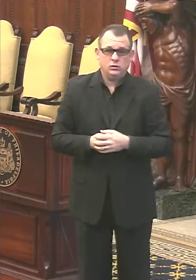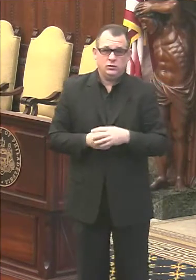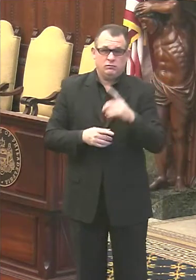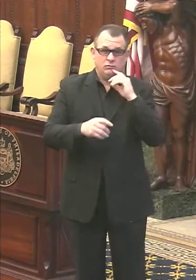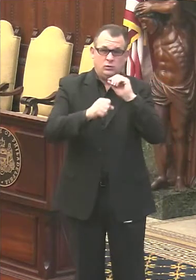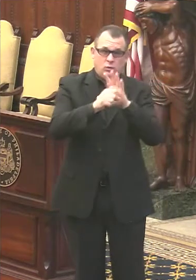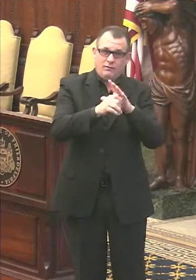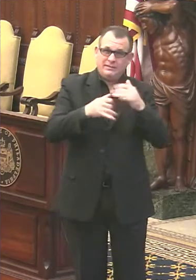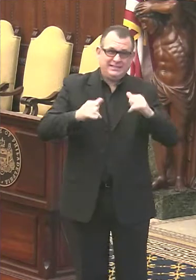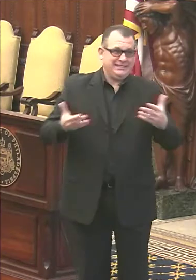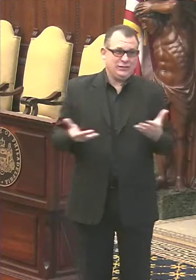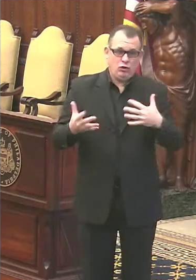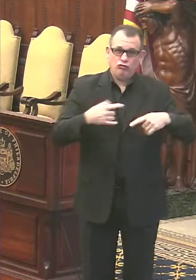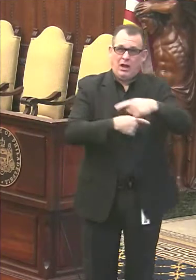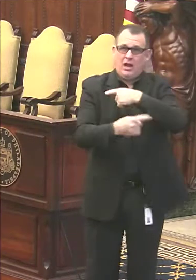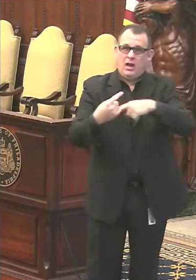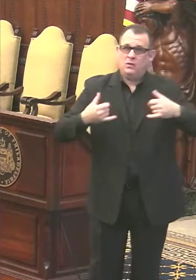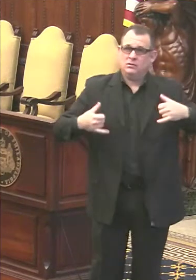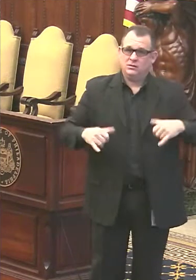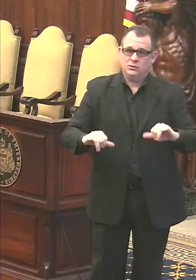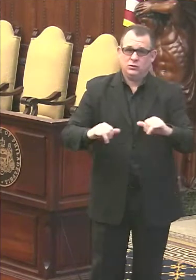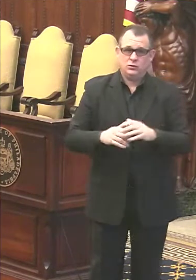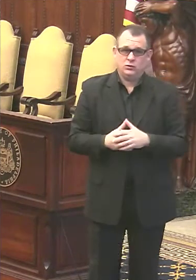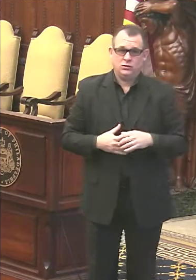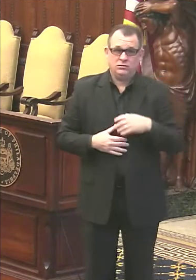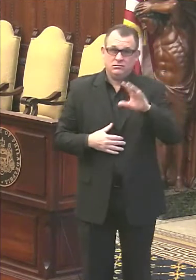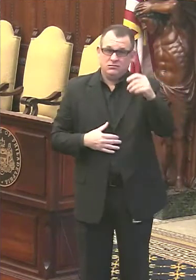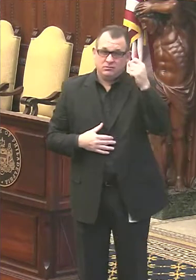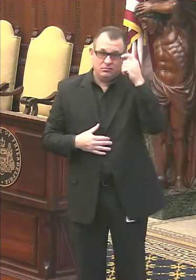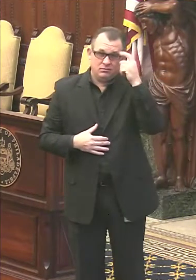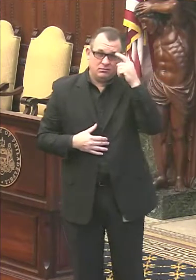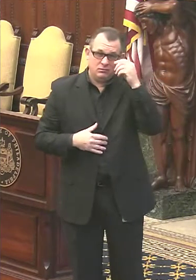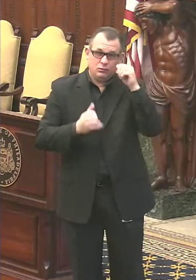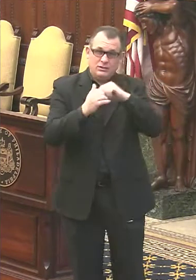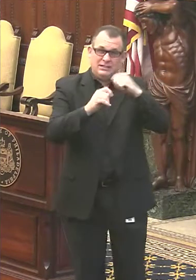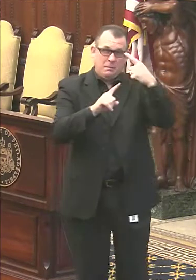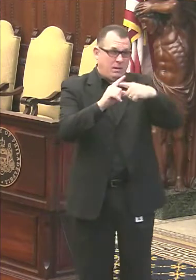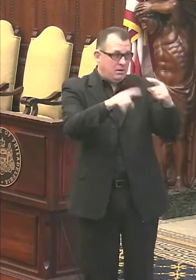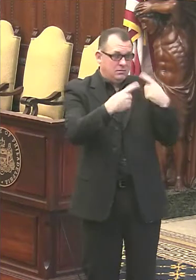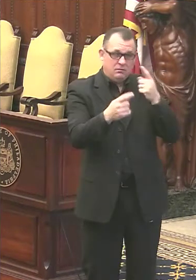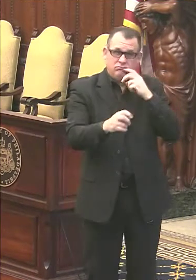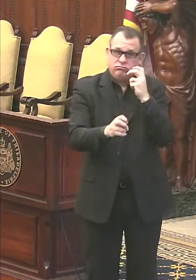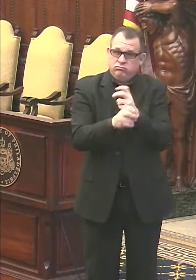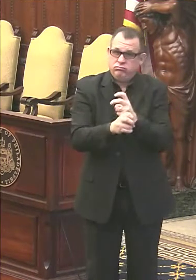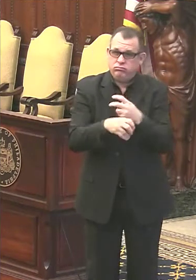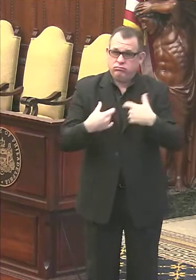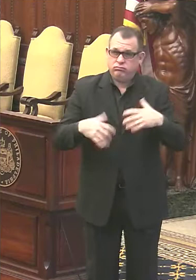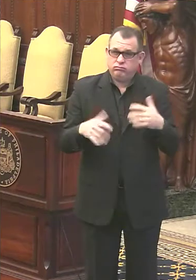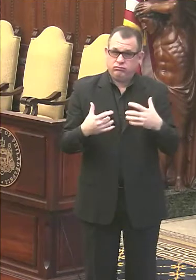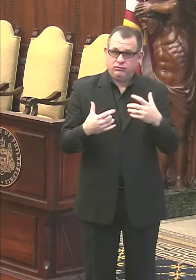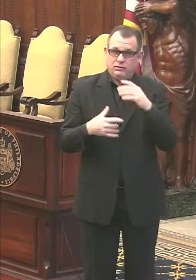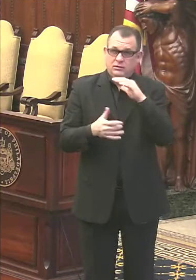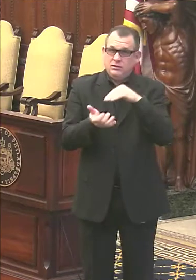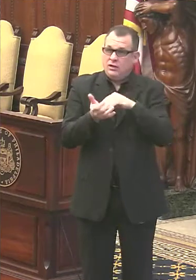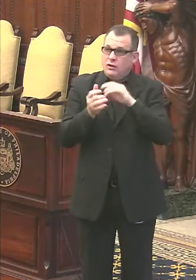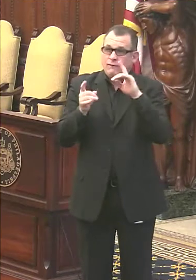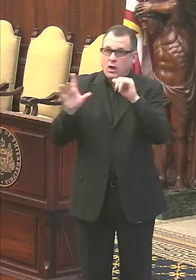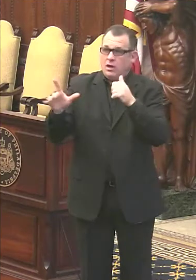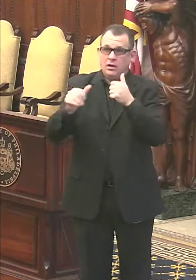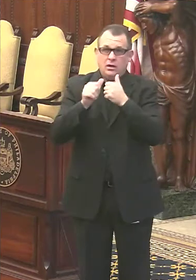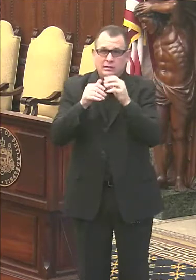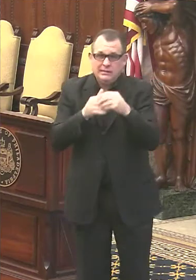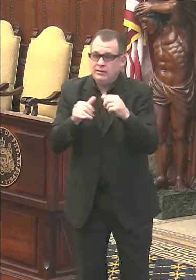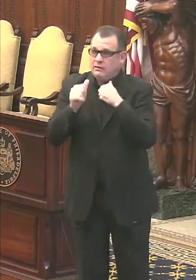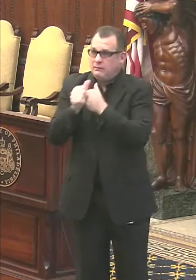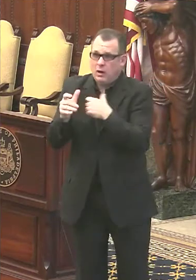very much with us, and I have no doubt that without 10 months of hard work, Dr. Farley's leadership, precautions, and yes, restrictions